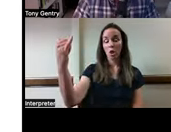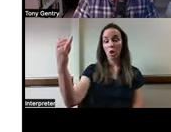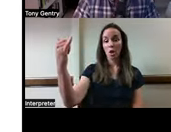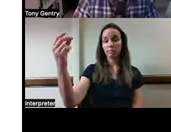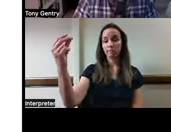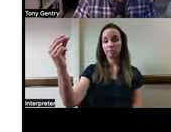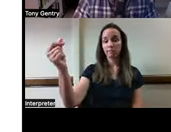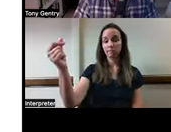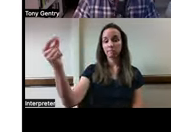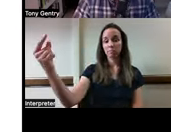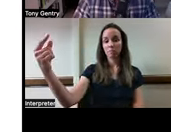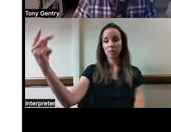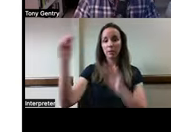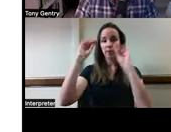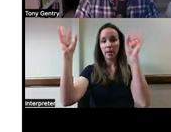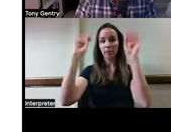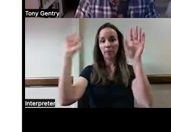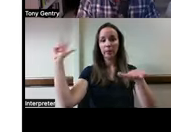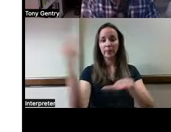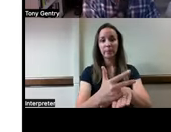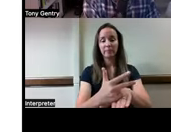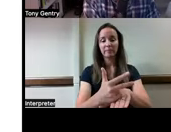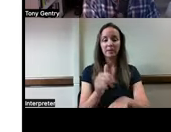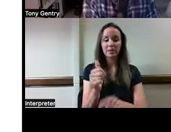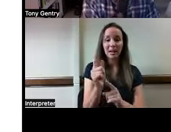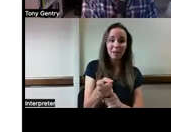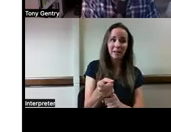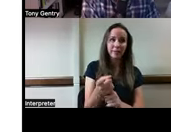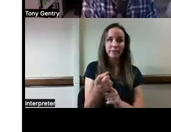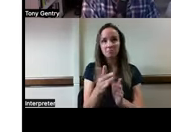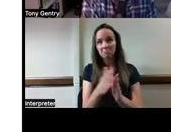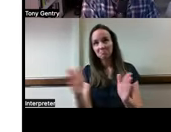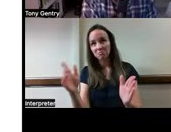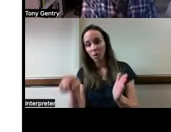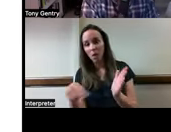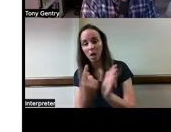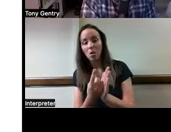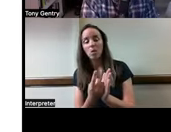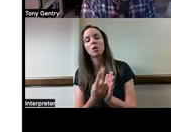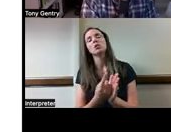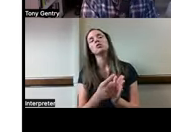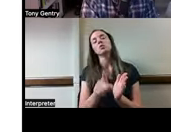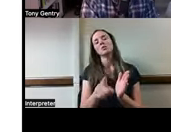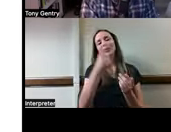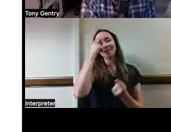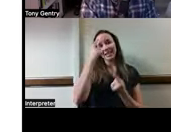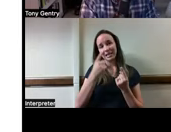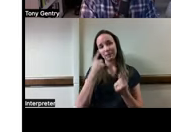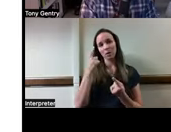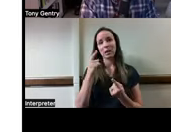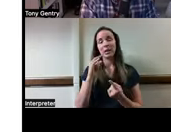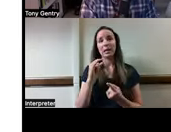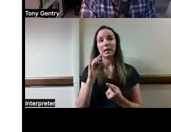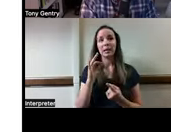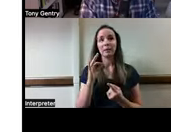get an ambulance to your house within anywhere from 10 minutes to more than an hour. And a question you want to think about when you're thinking about whether